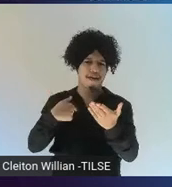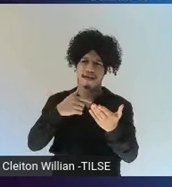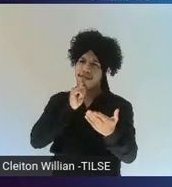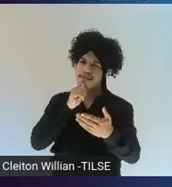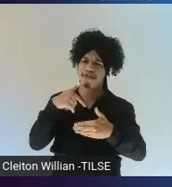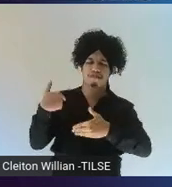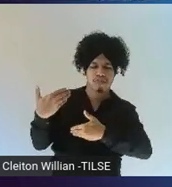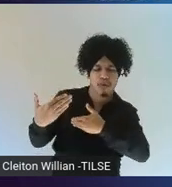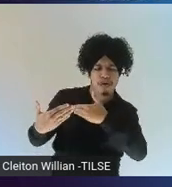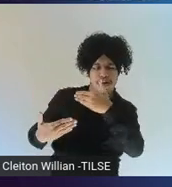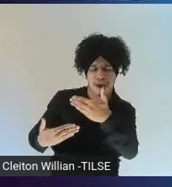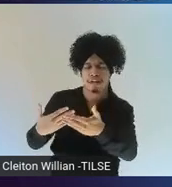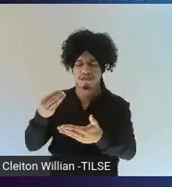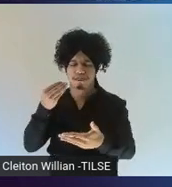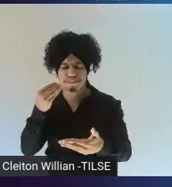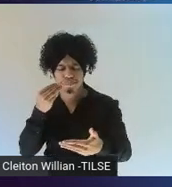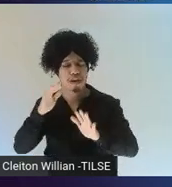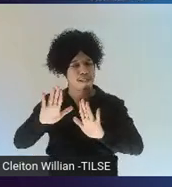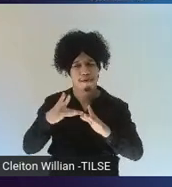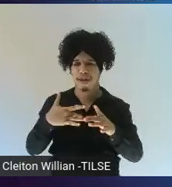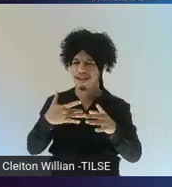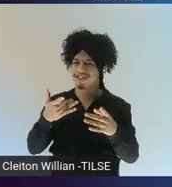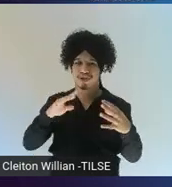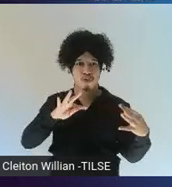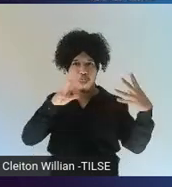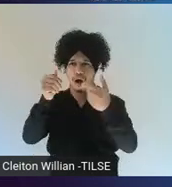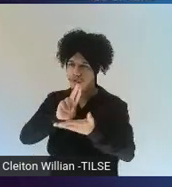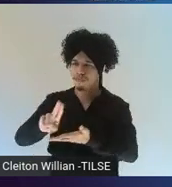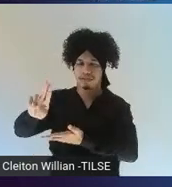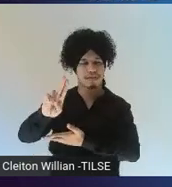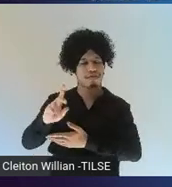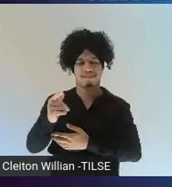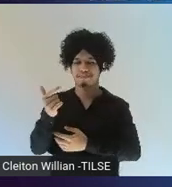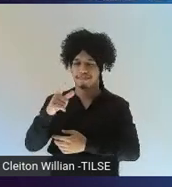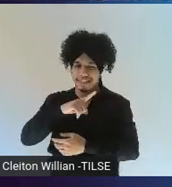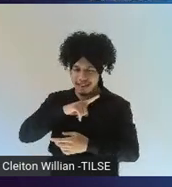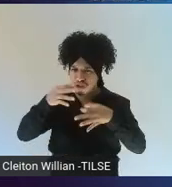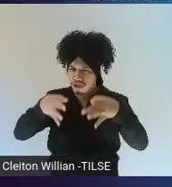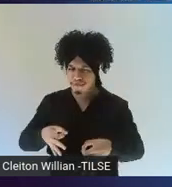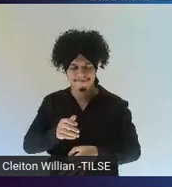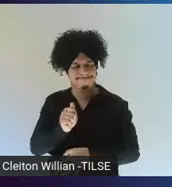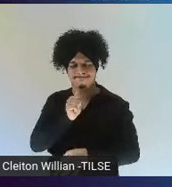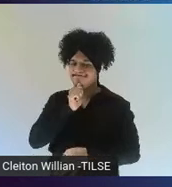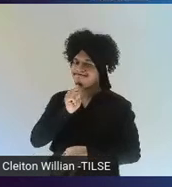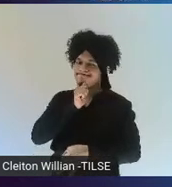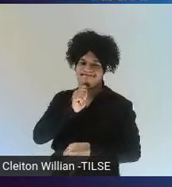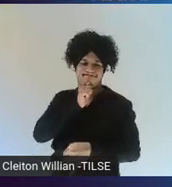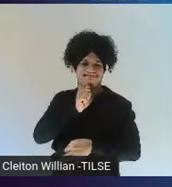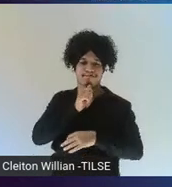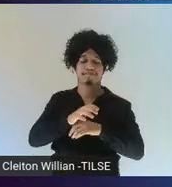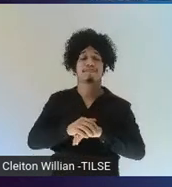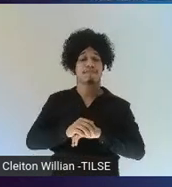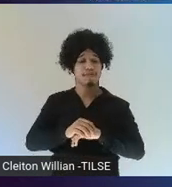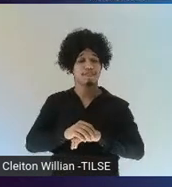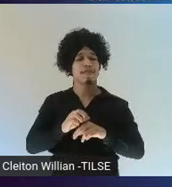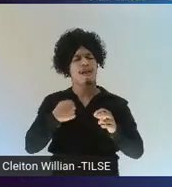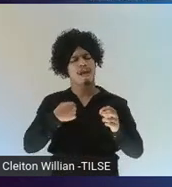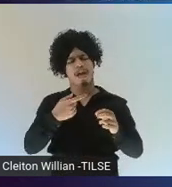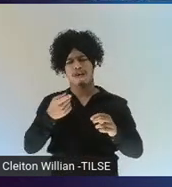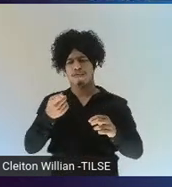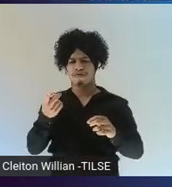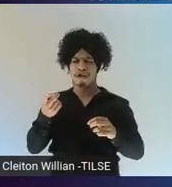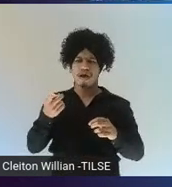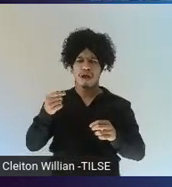ended up not being pursued by this university, although they did notice that there were some improvements in classroom